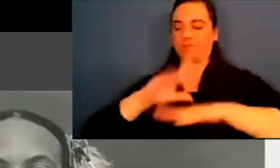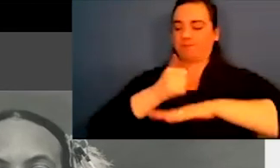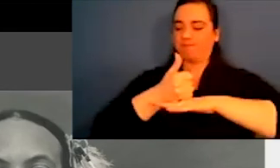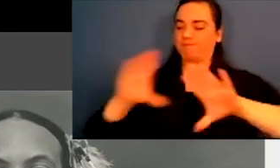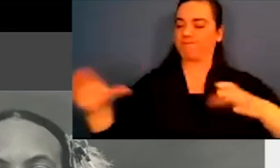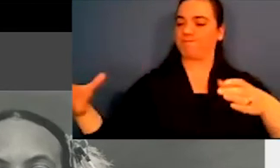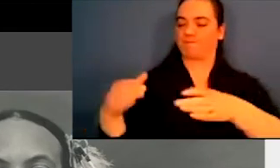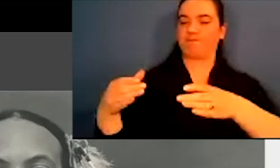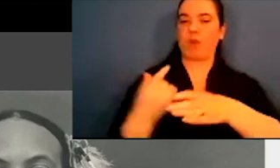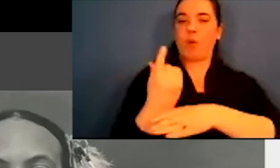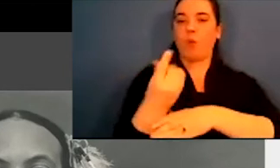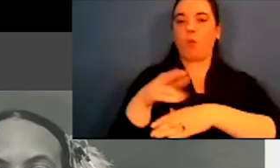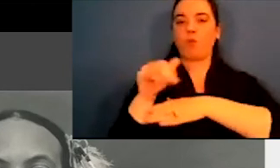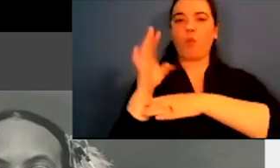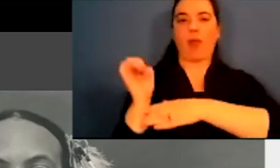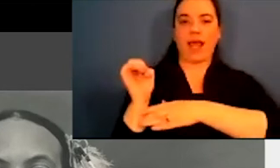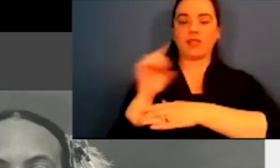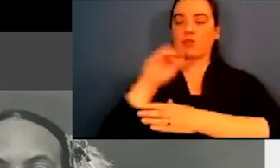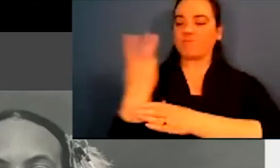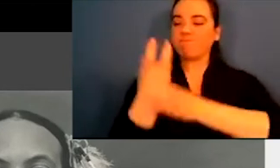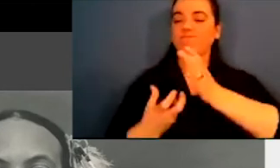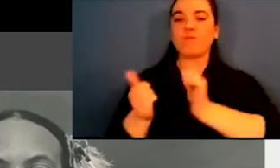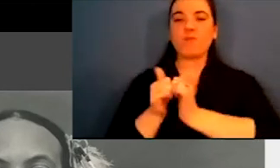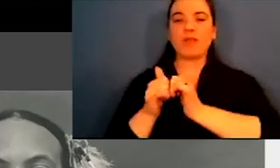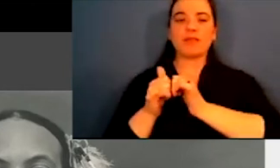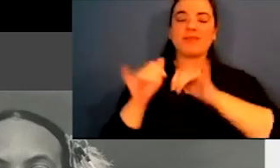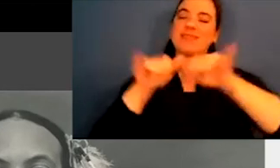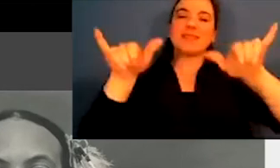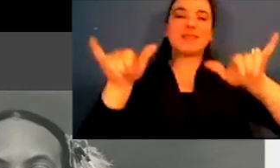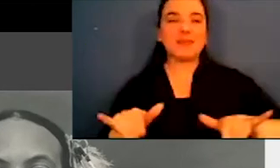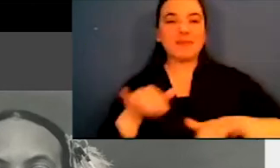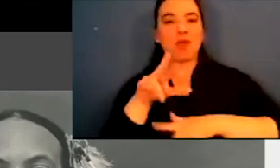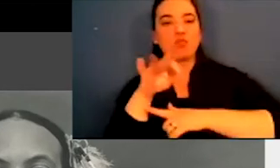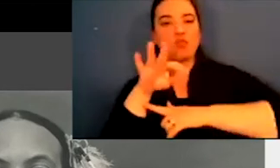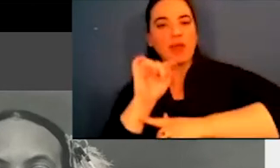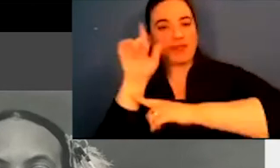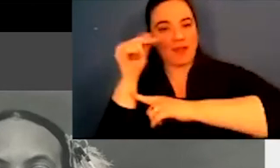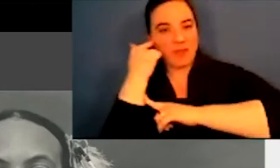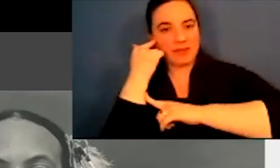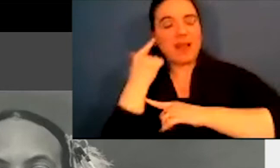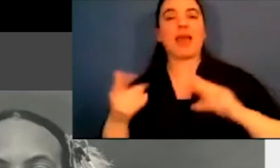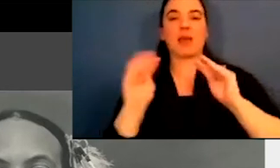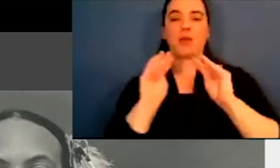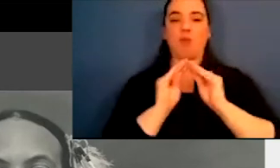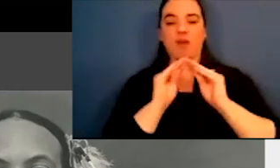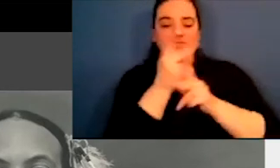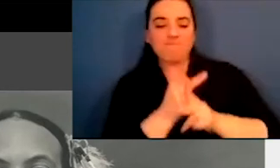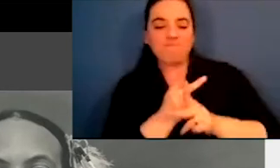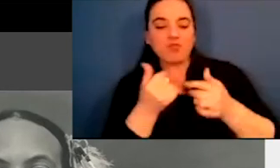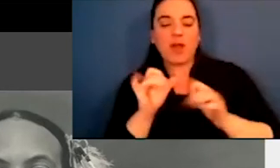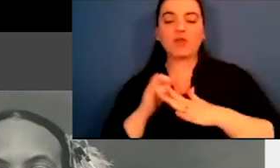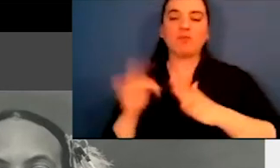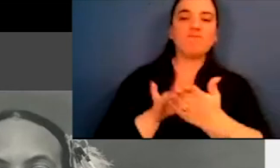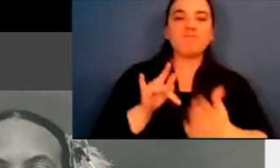was also created to homogeneize the people and manufacture them as a race to assimilate them into systematically